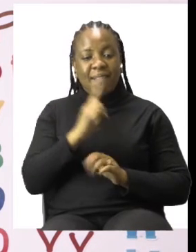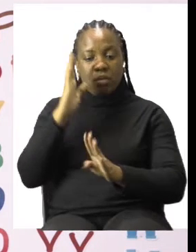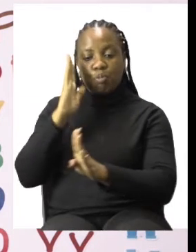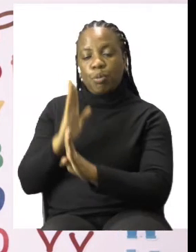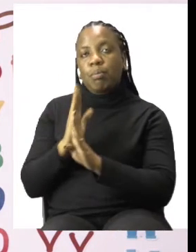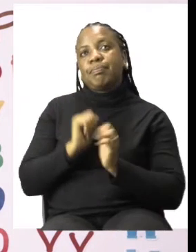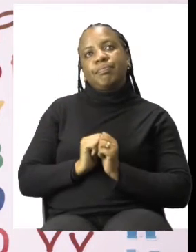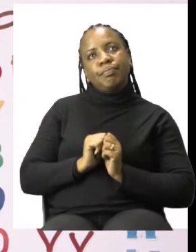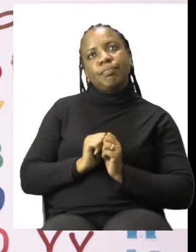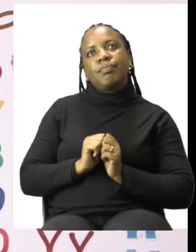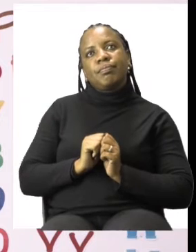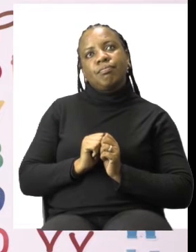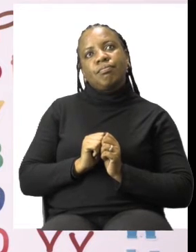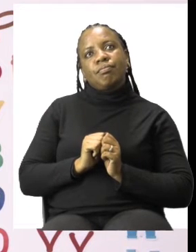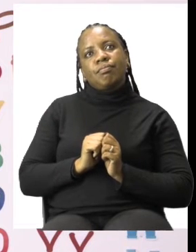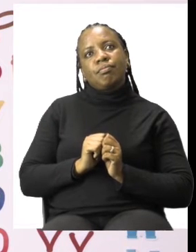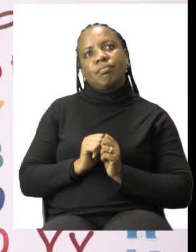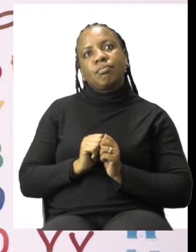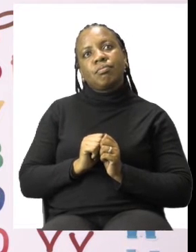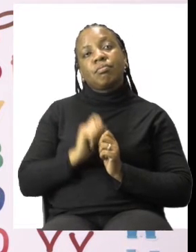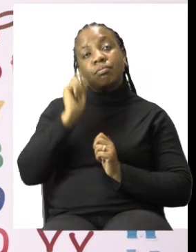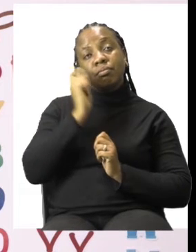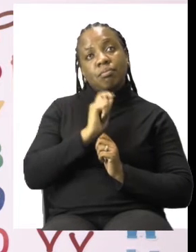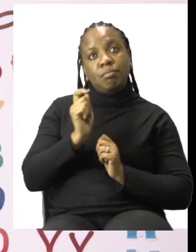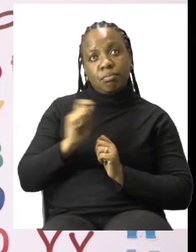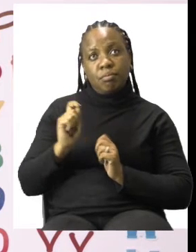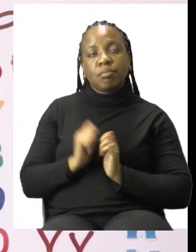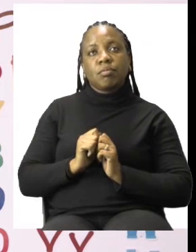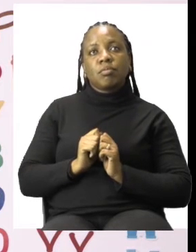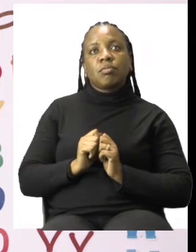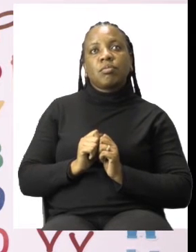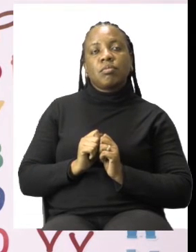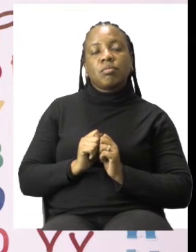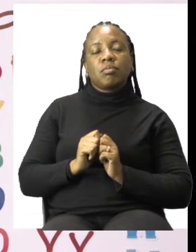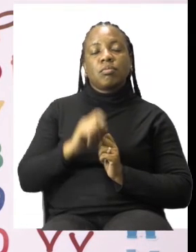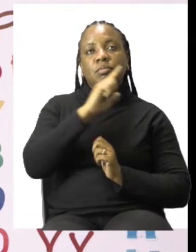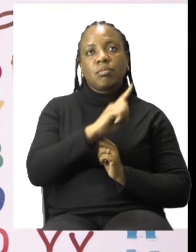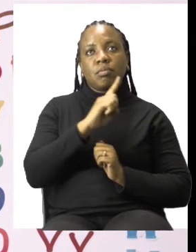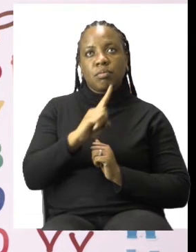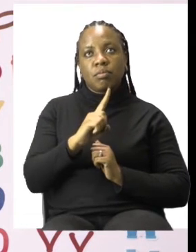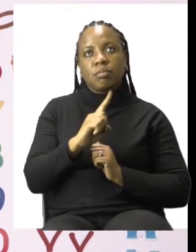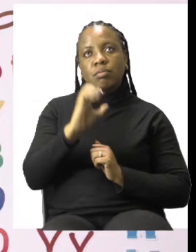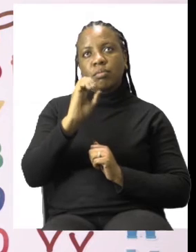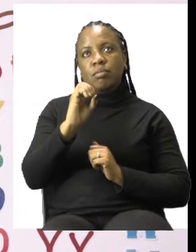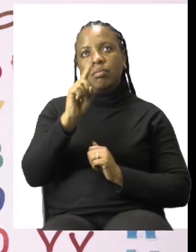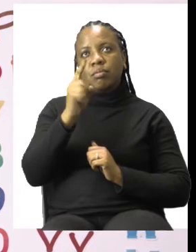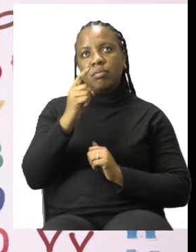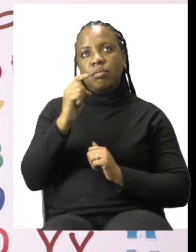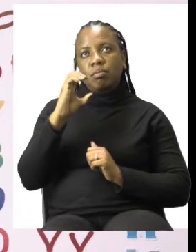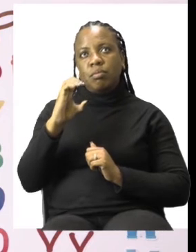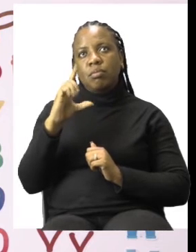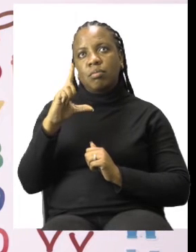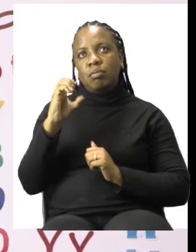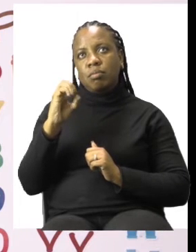I would like you to please write 11 o'clock. Remember, they are writing it in words, so